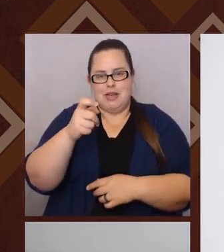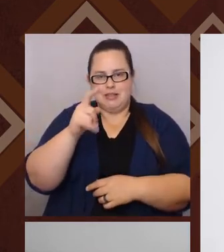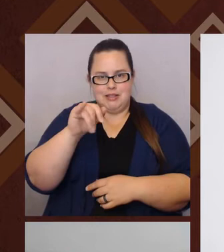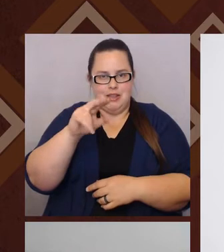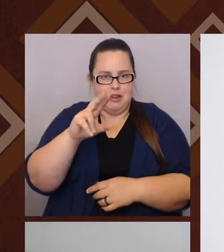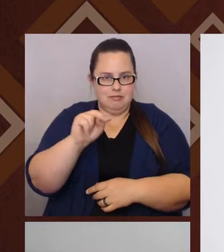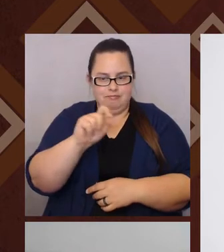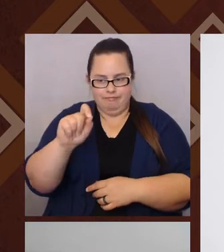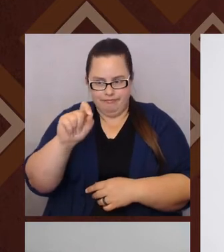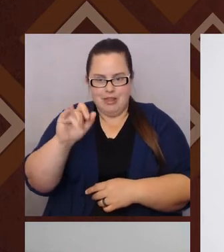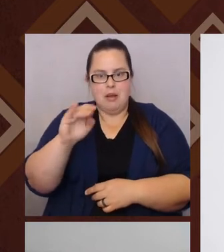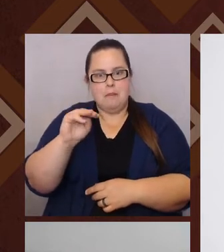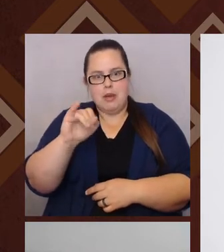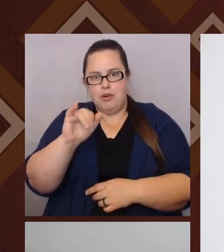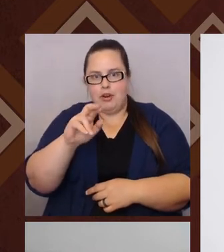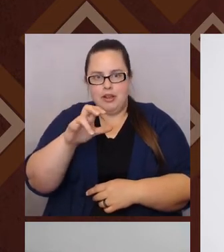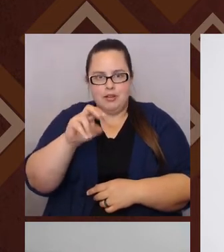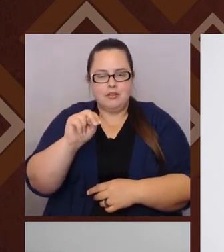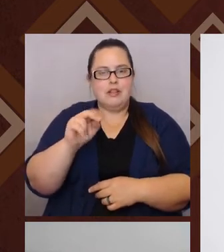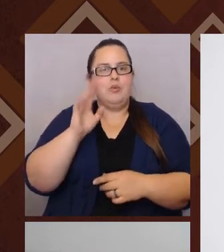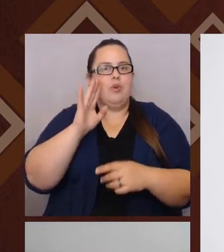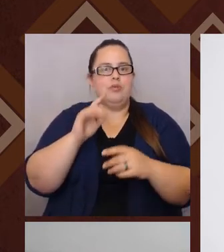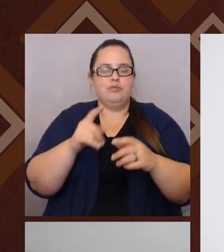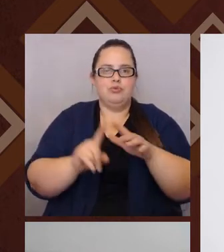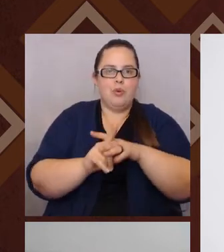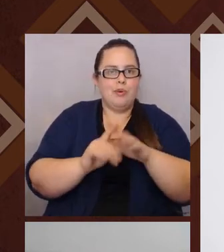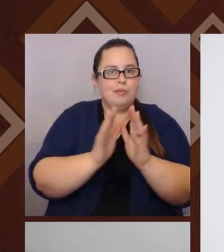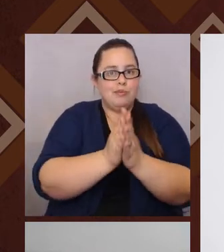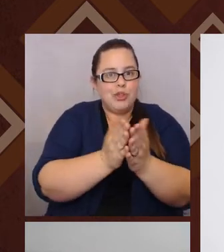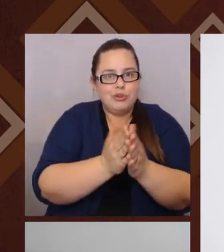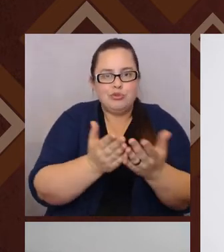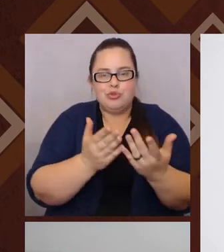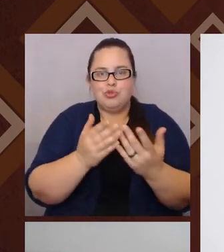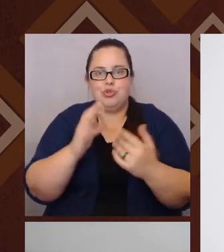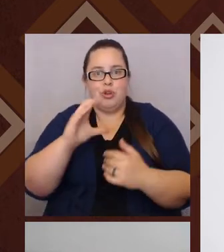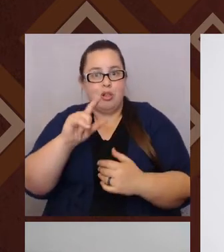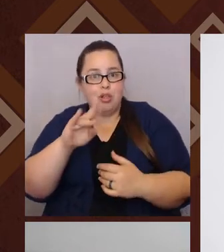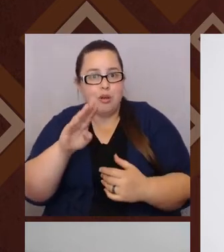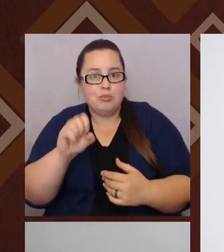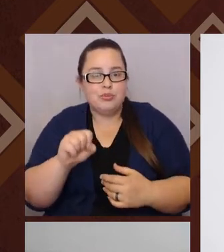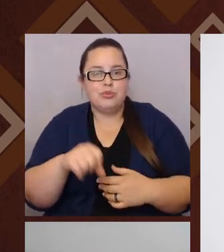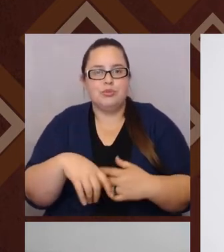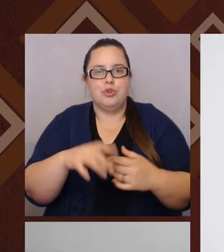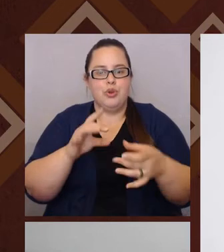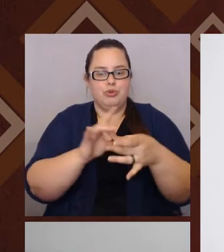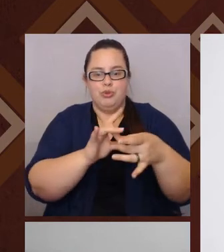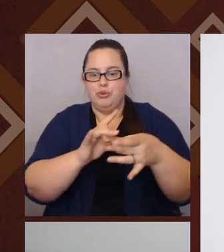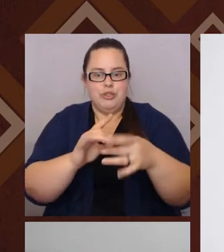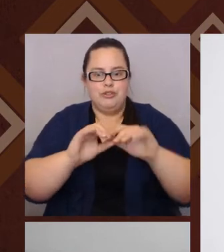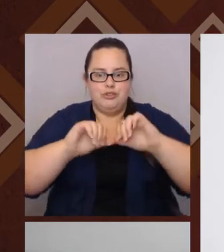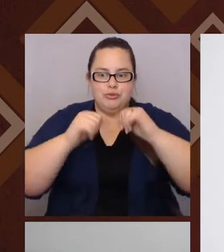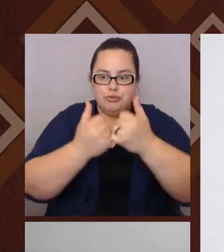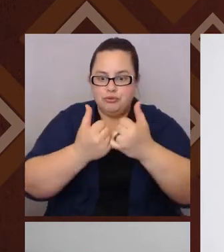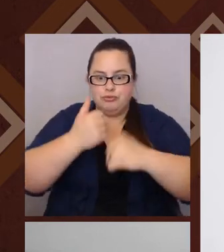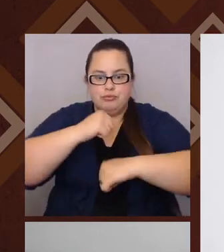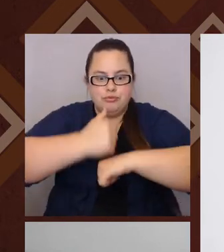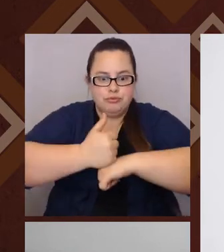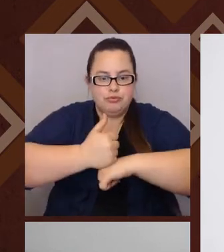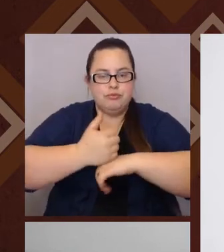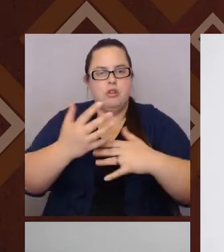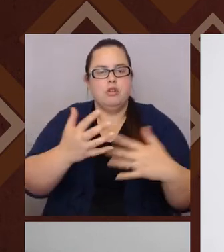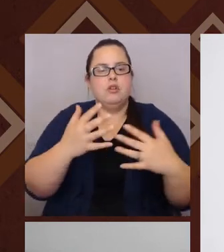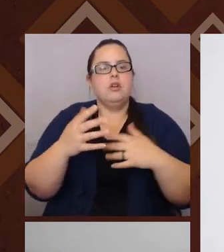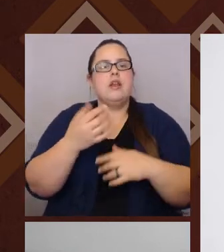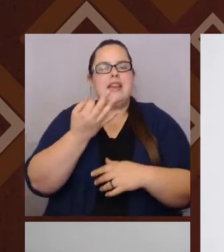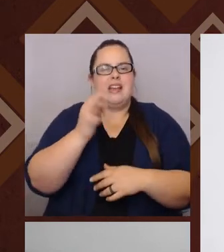newspapers and newspapers and associations. Um, and it's, it's, um, it's really those, I would say the 1930s is the,